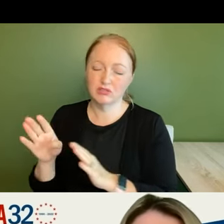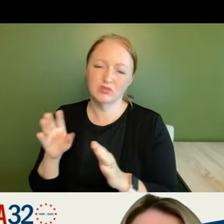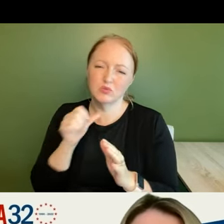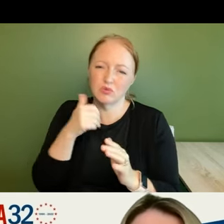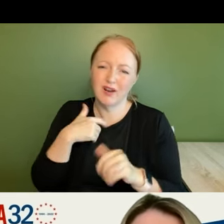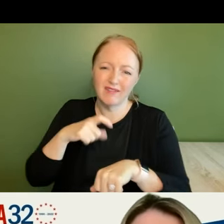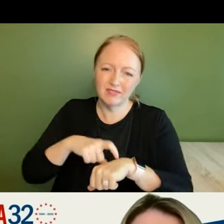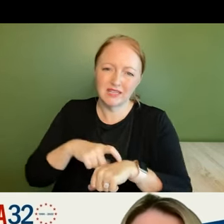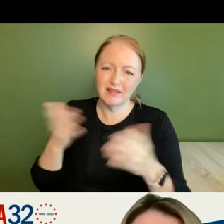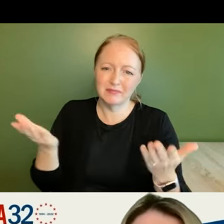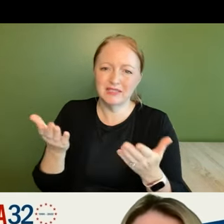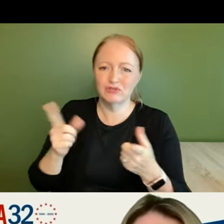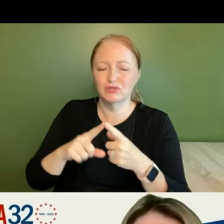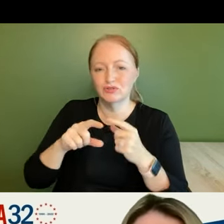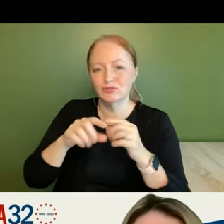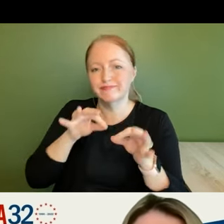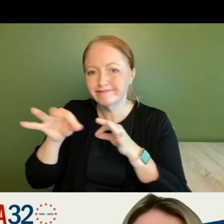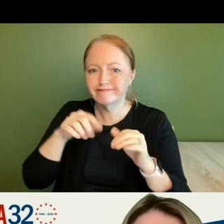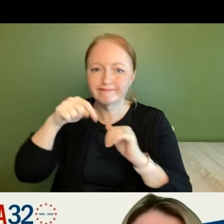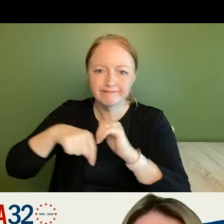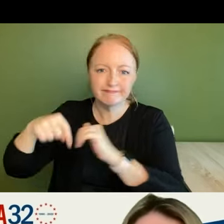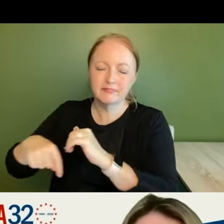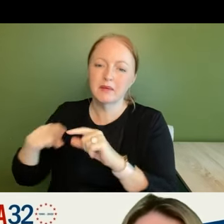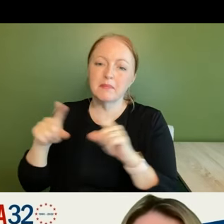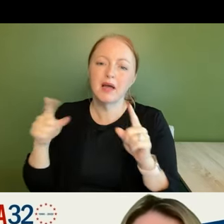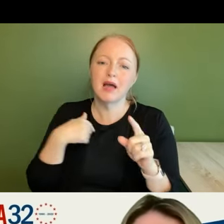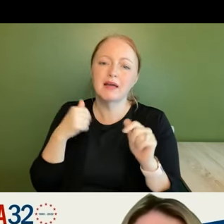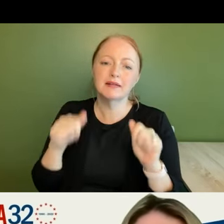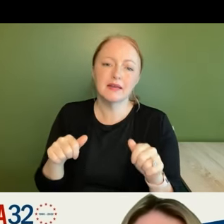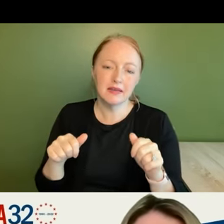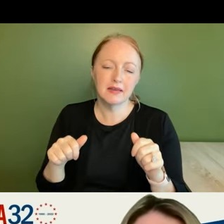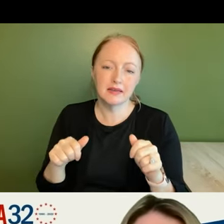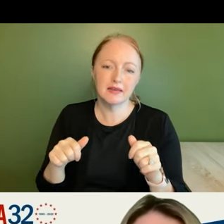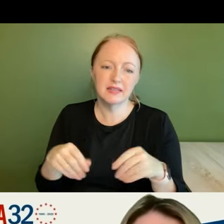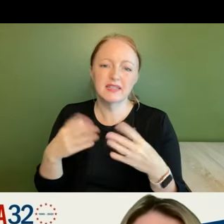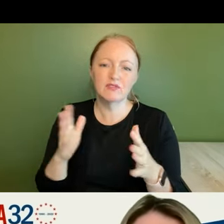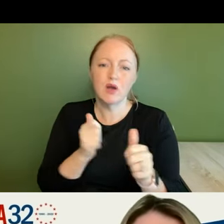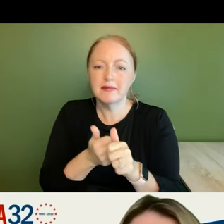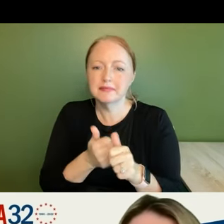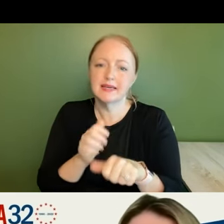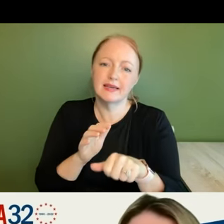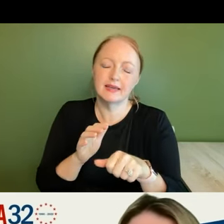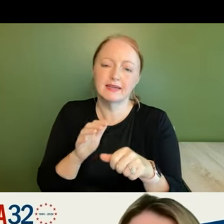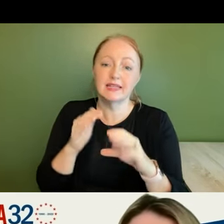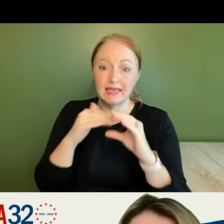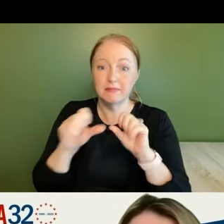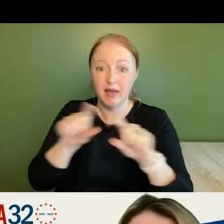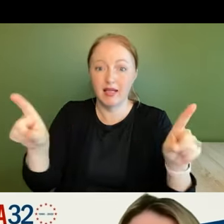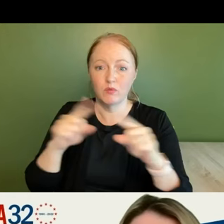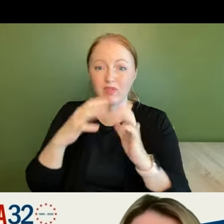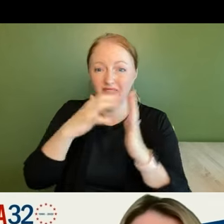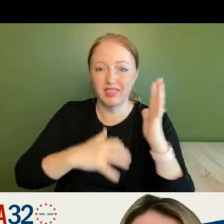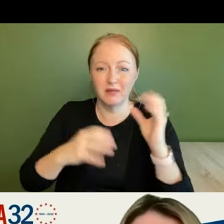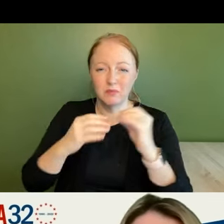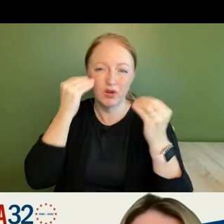have time to go into depth on them but what we can do is provide an update to all of you by email with some more